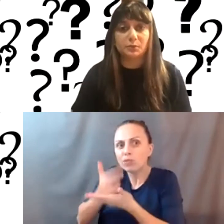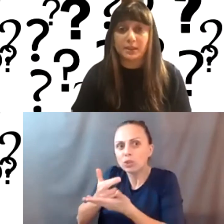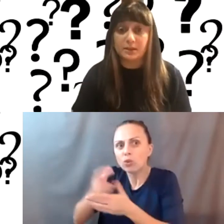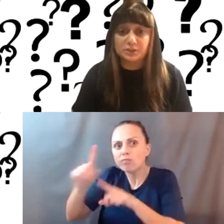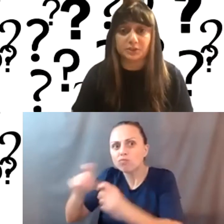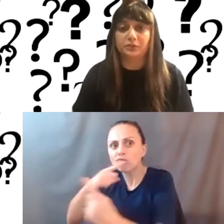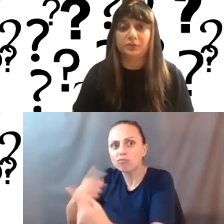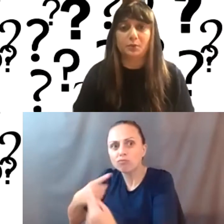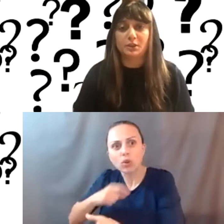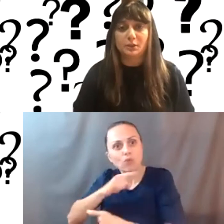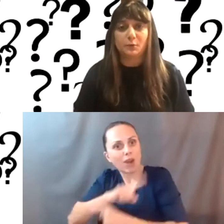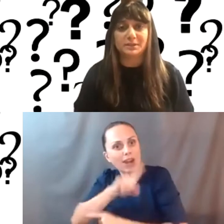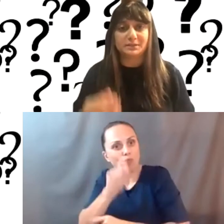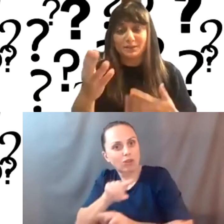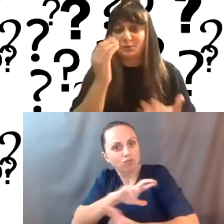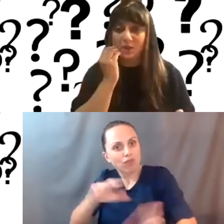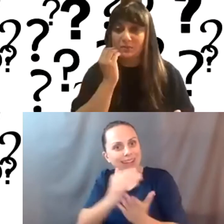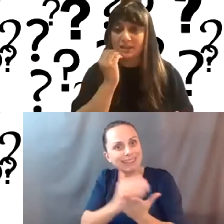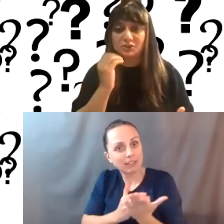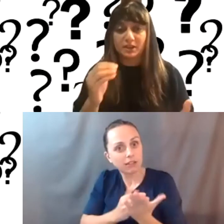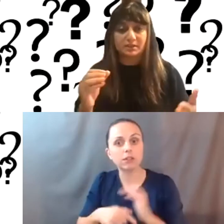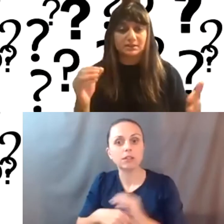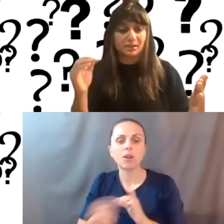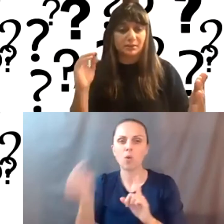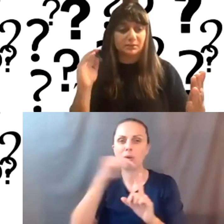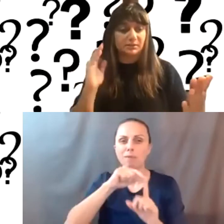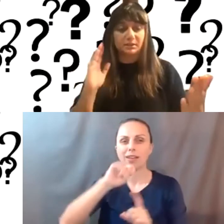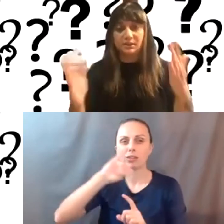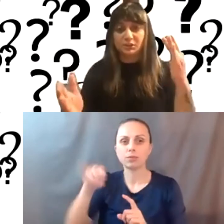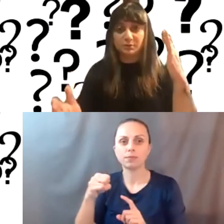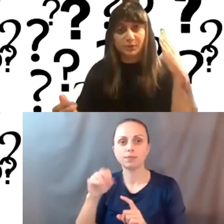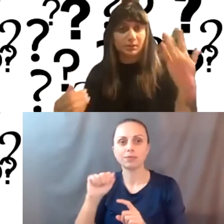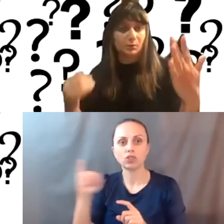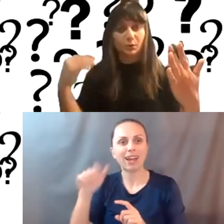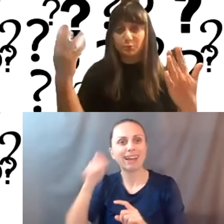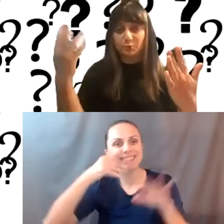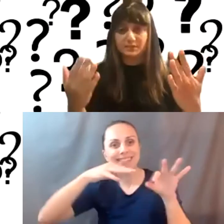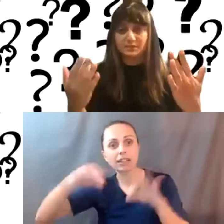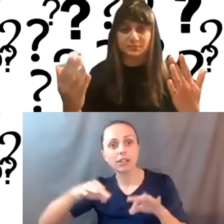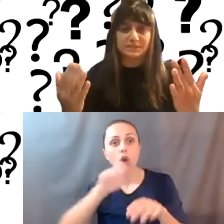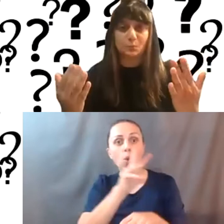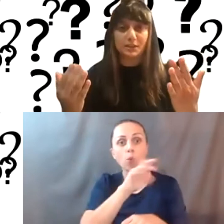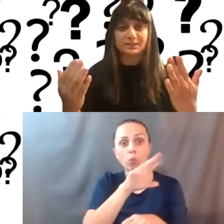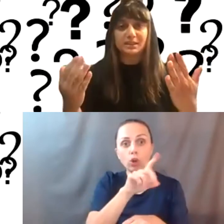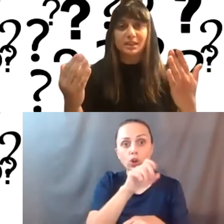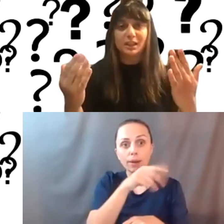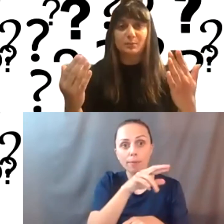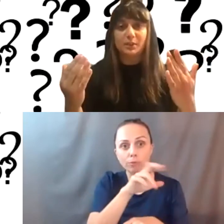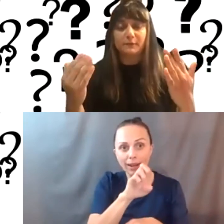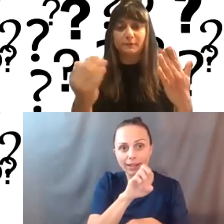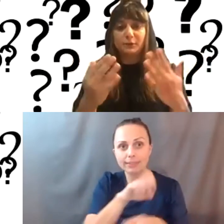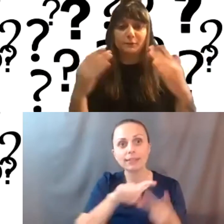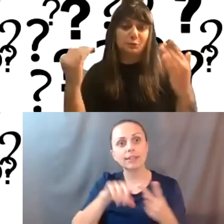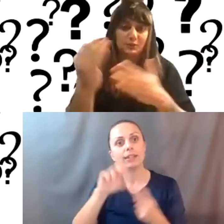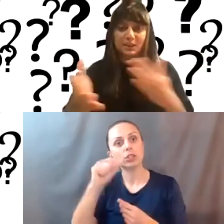answer the right questions. So for like going back to Jai's, uh, delineation between like WordPress and Squarespace and Wix. Um,